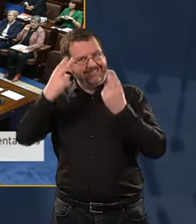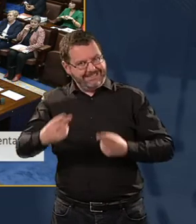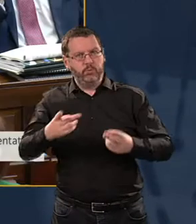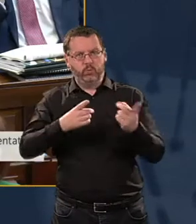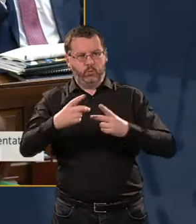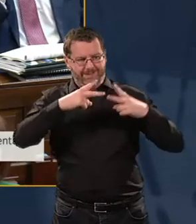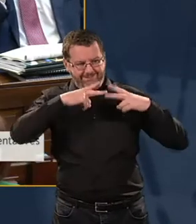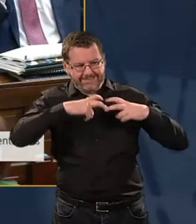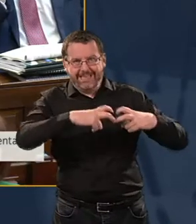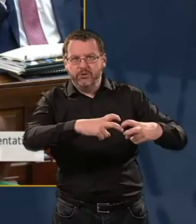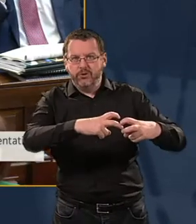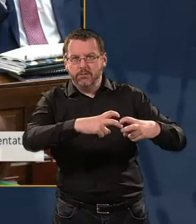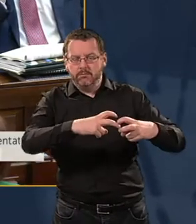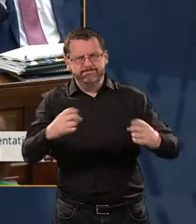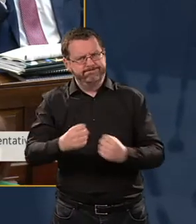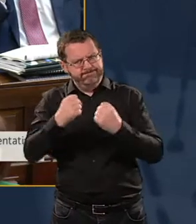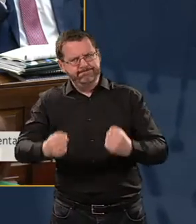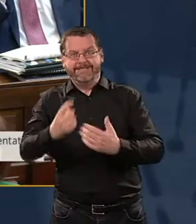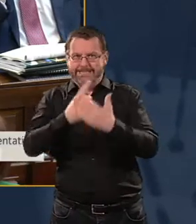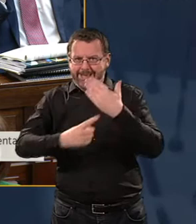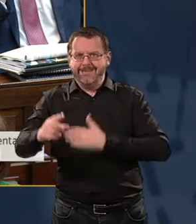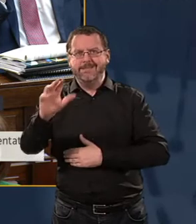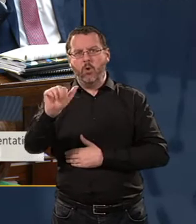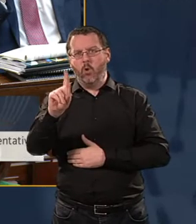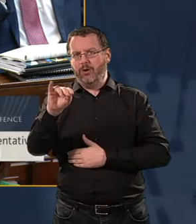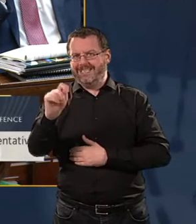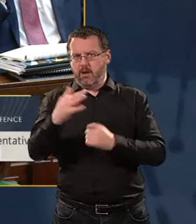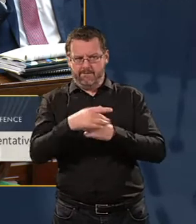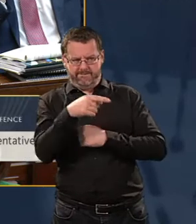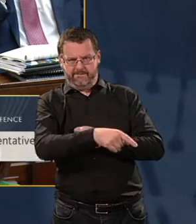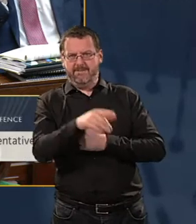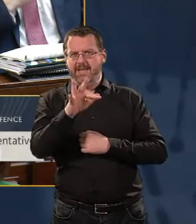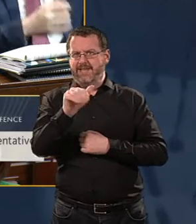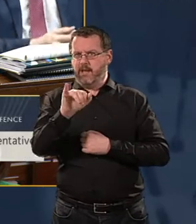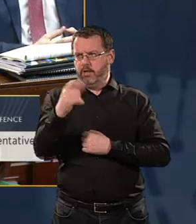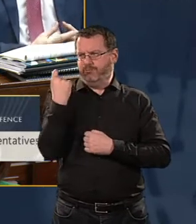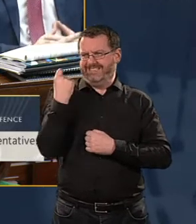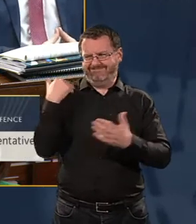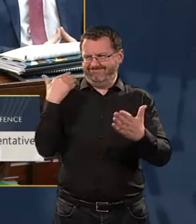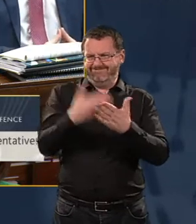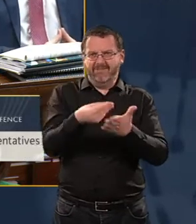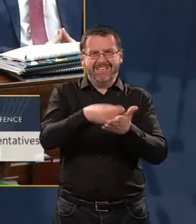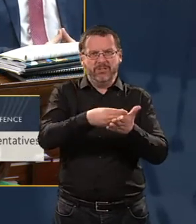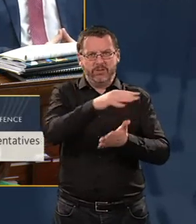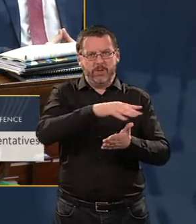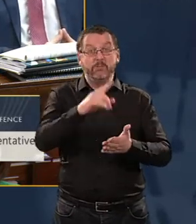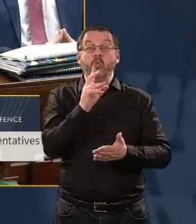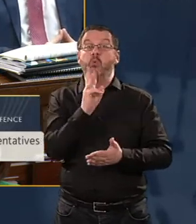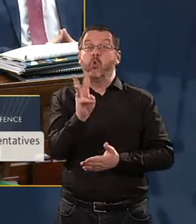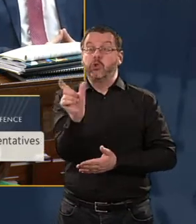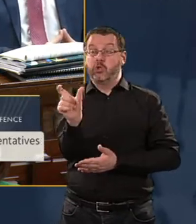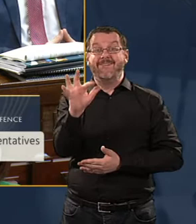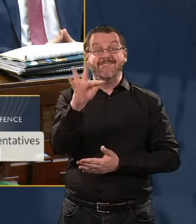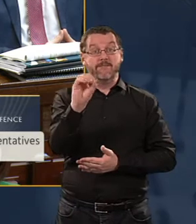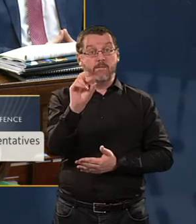in the form of a robust independent audit of the finances of the FAI in recent years. The term forensic has two meanings,